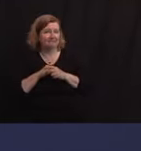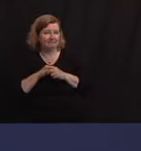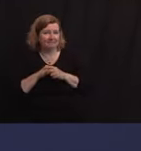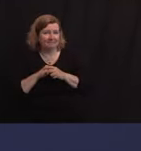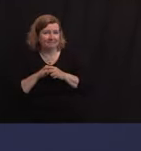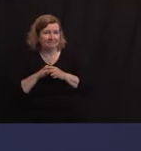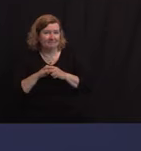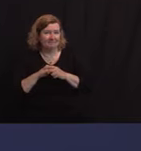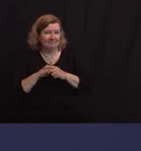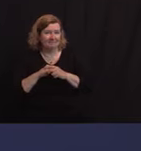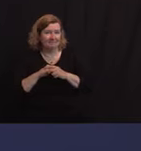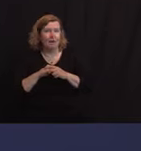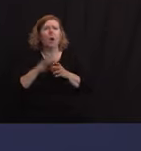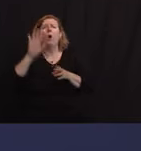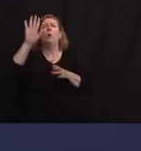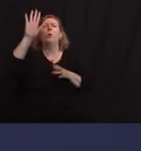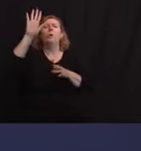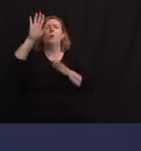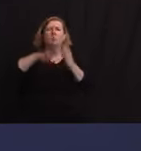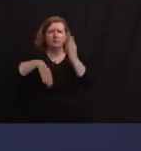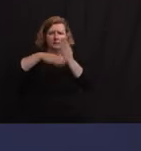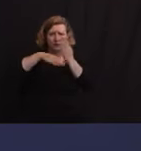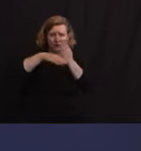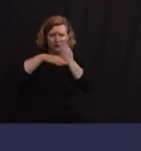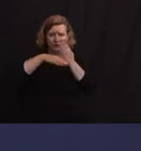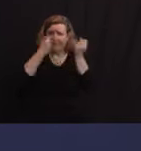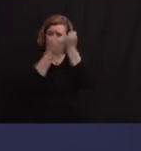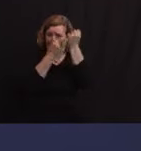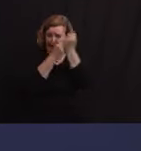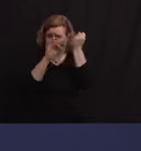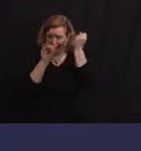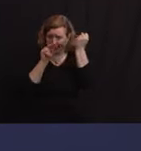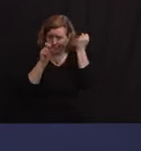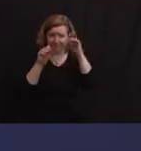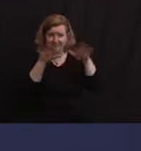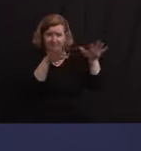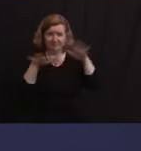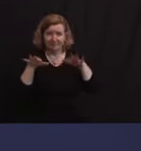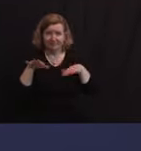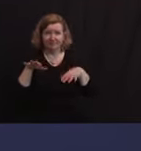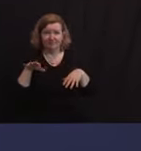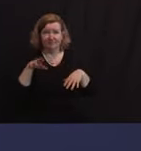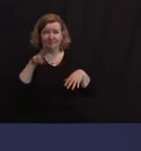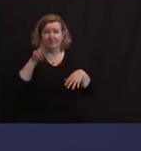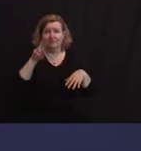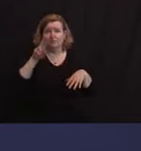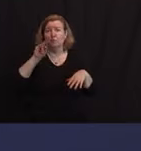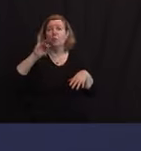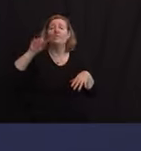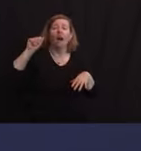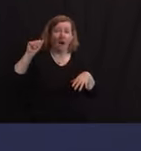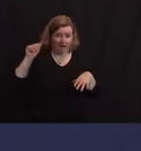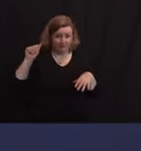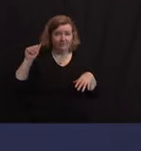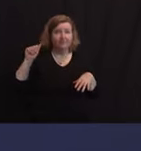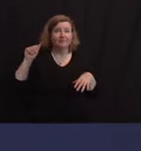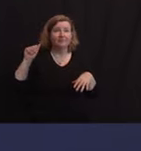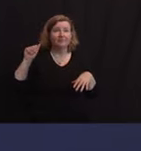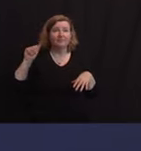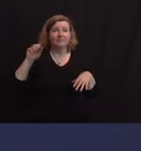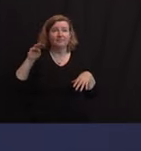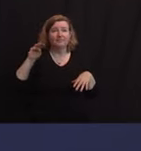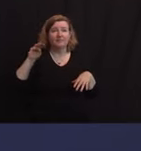By the way, for you soccer fans, while I'm up here, UEFA has just thrown Manchester City, Real Madrid,